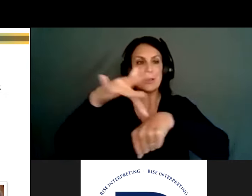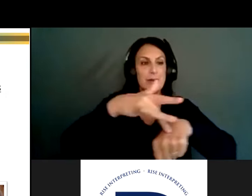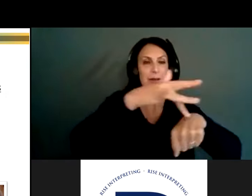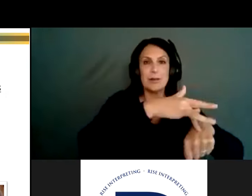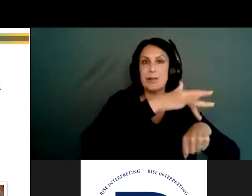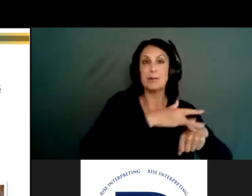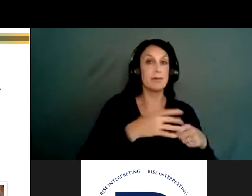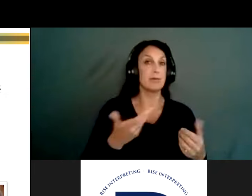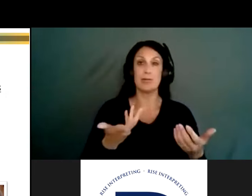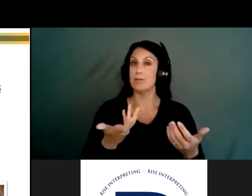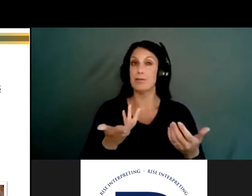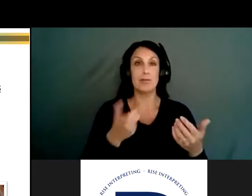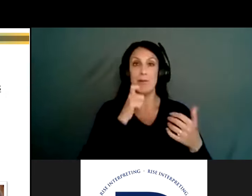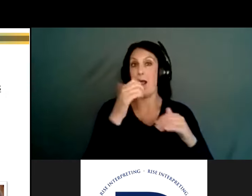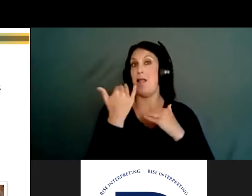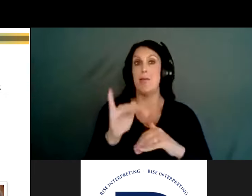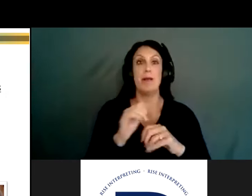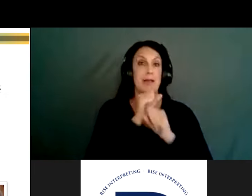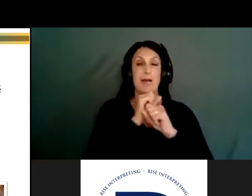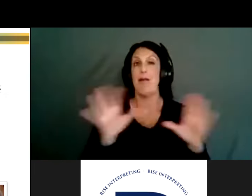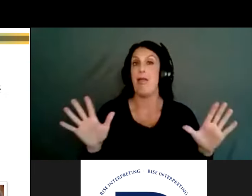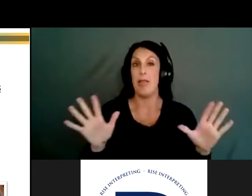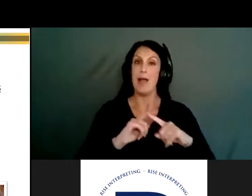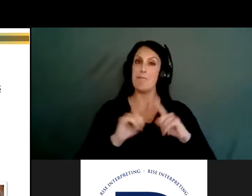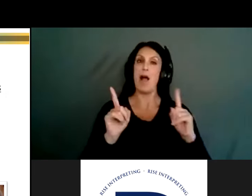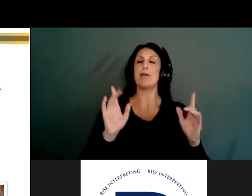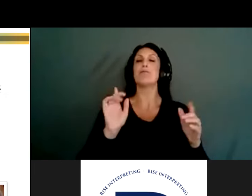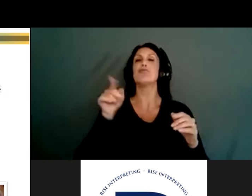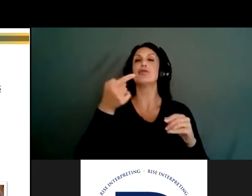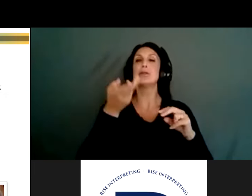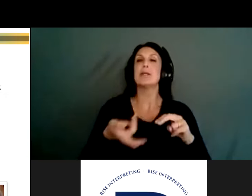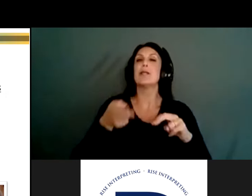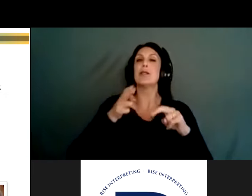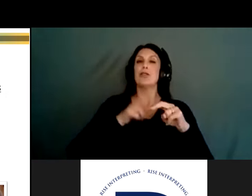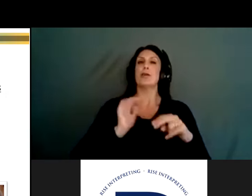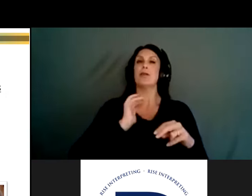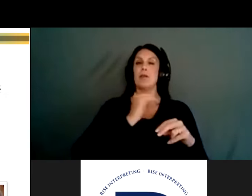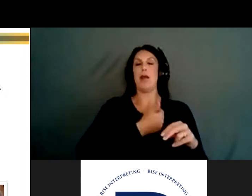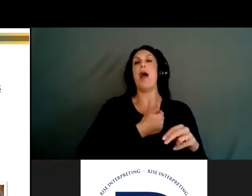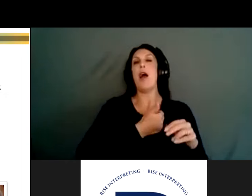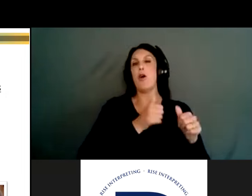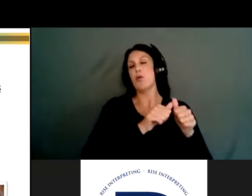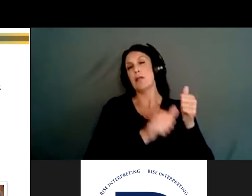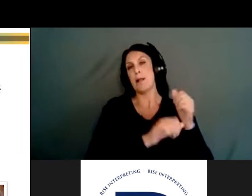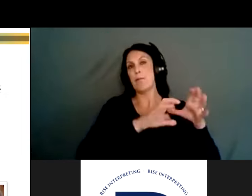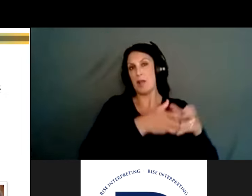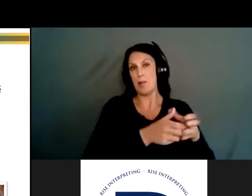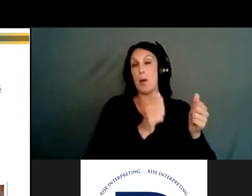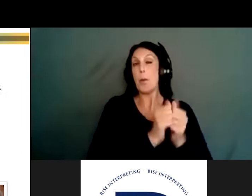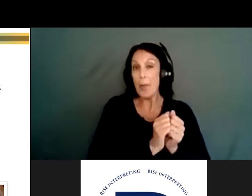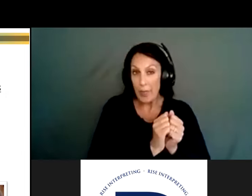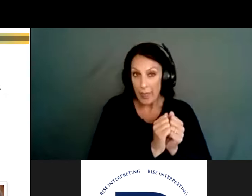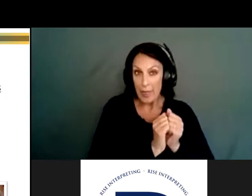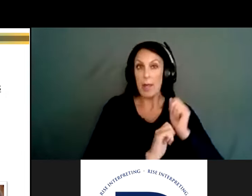limit our, our outreach, but we definitely want to, um, again, just increase our, our subcommittee, uh, numbers with people who